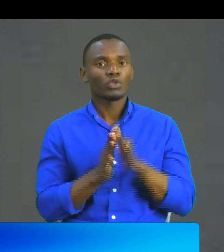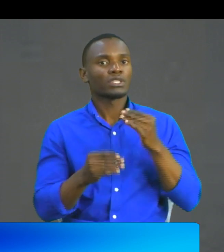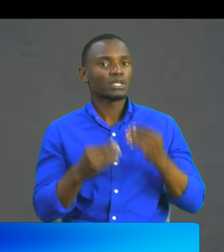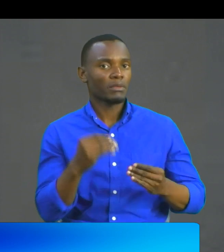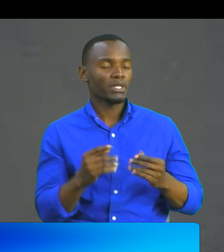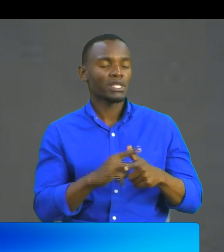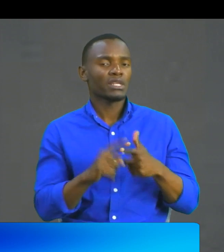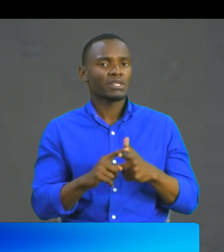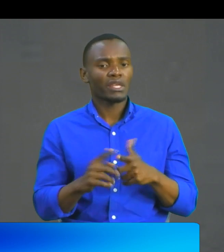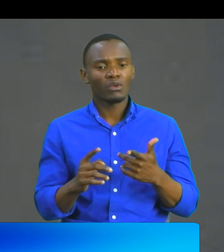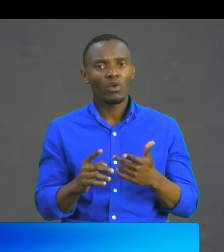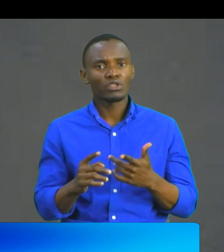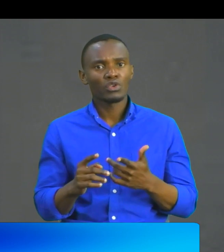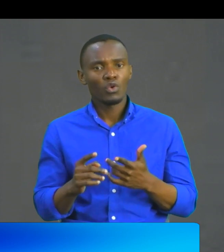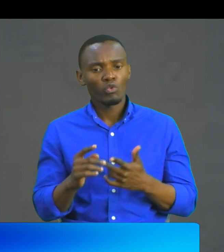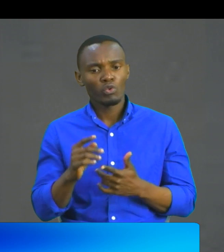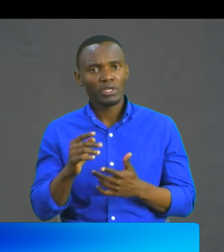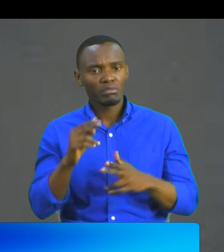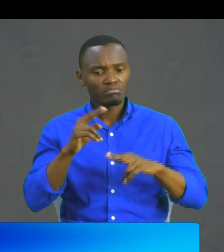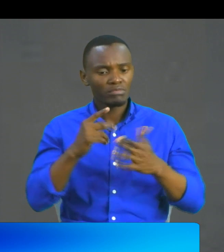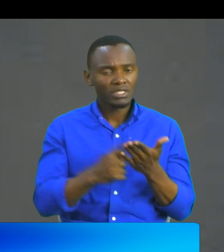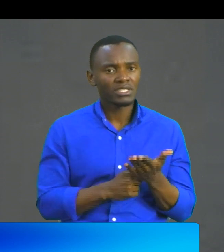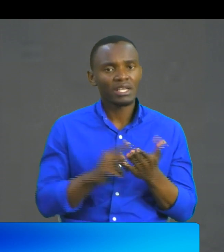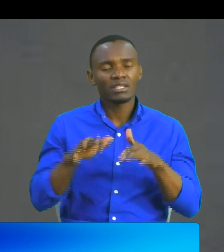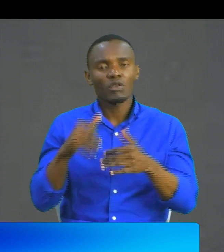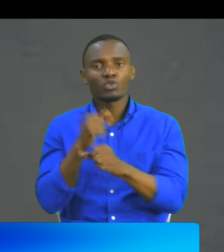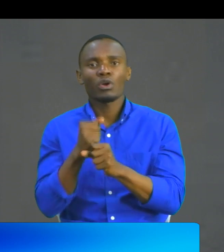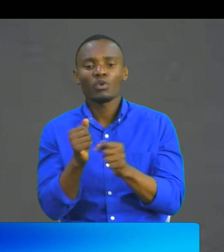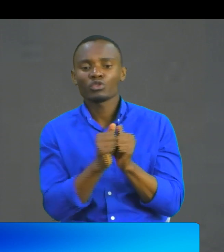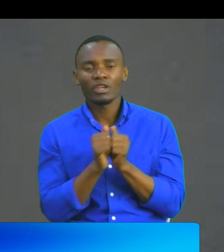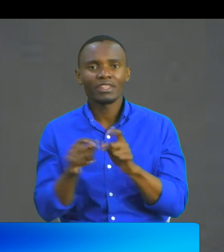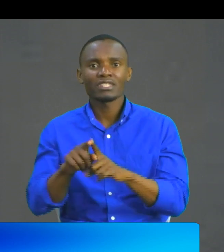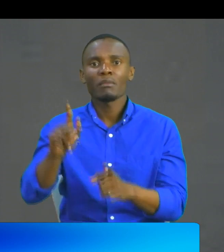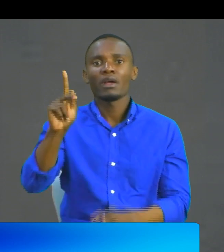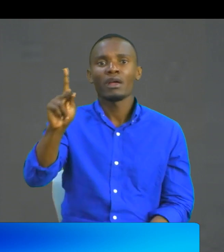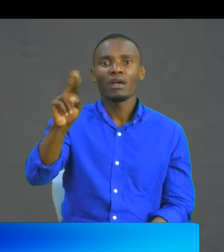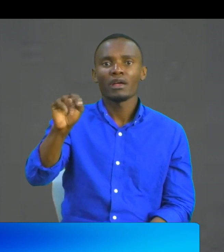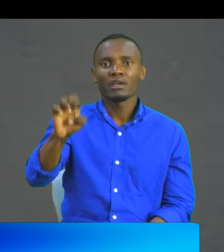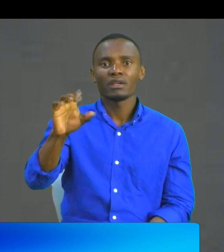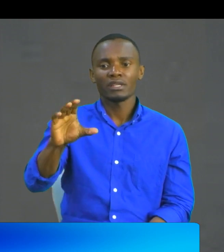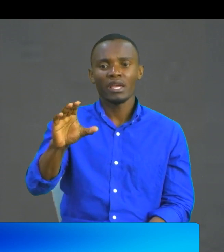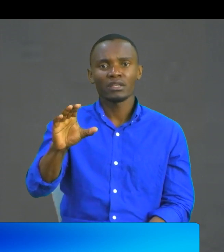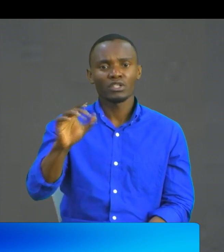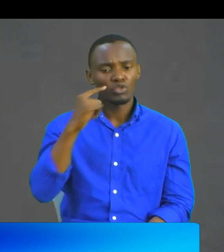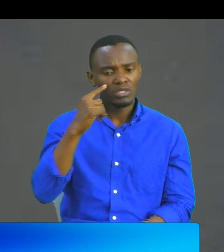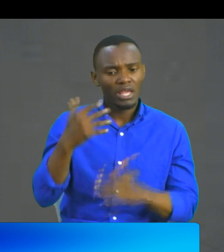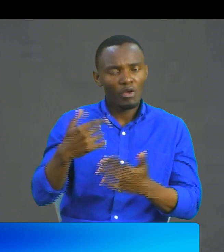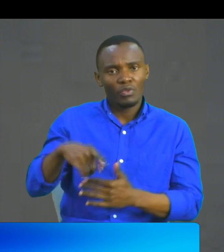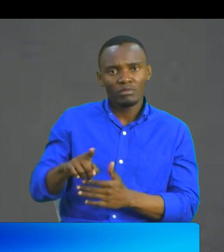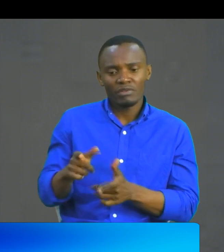so that to see how we can work together and actually even NEC exam, body, to see how they can allow us